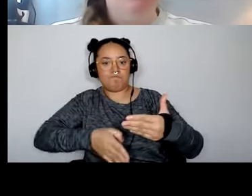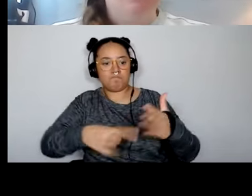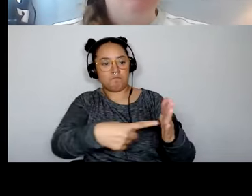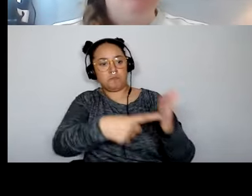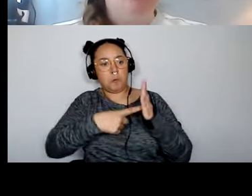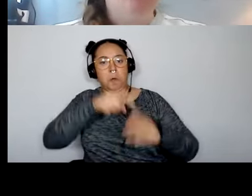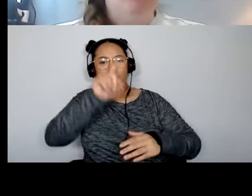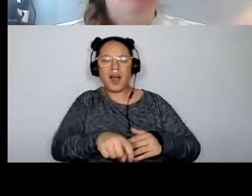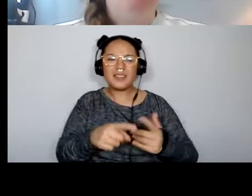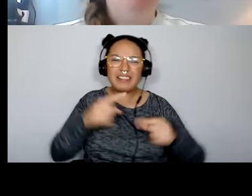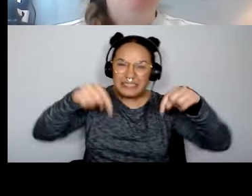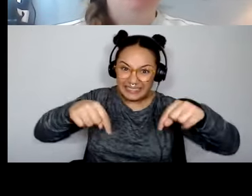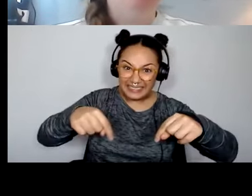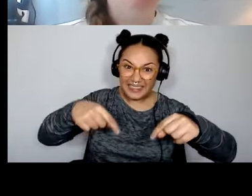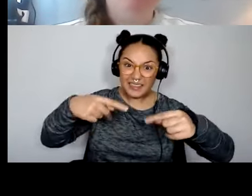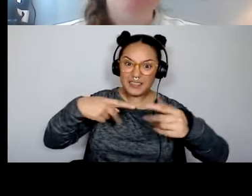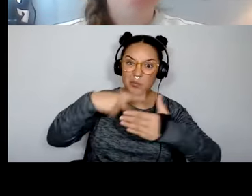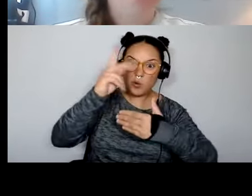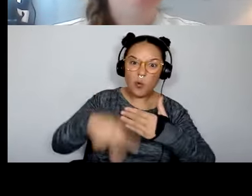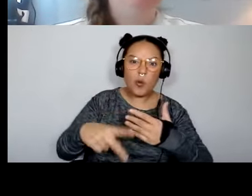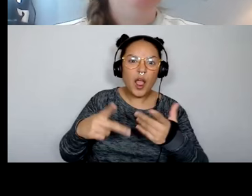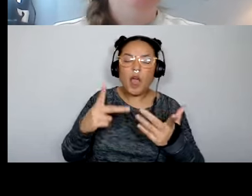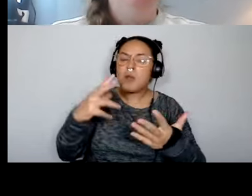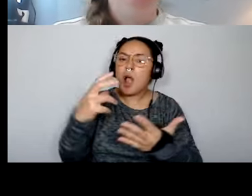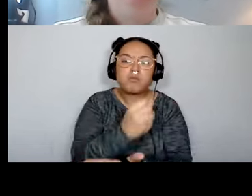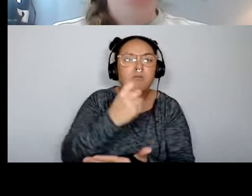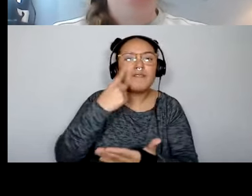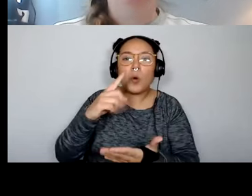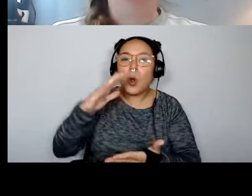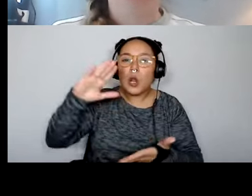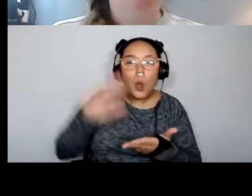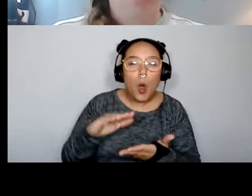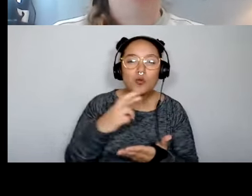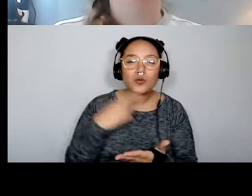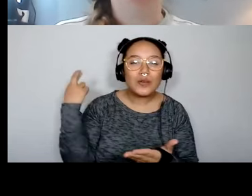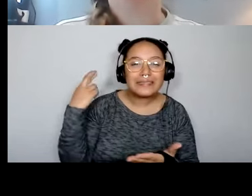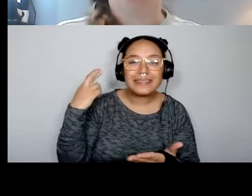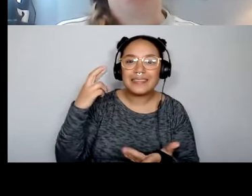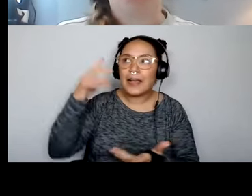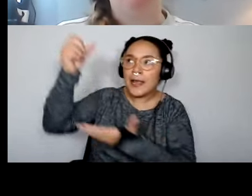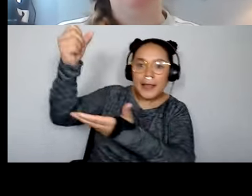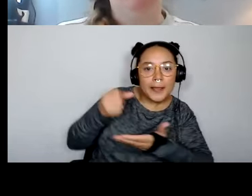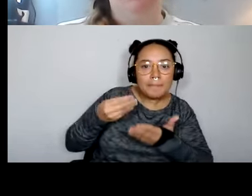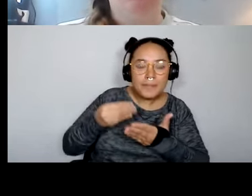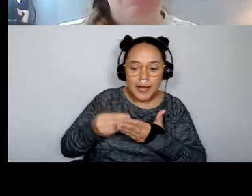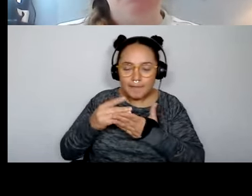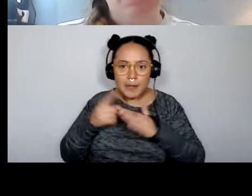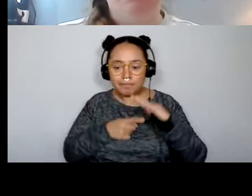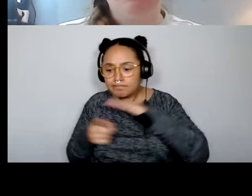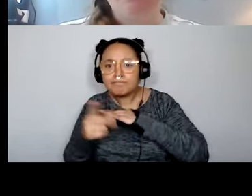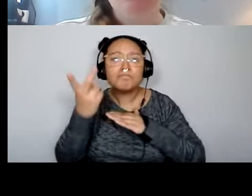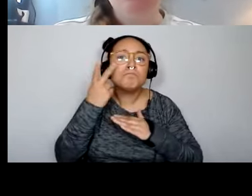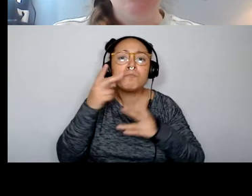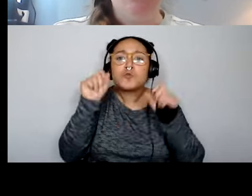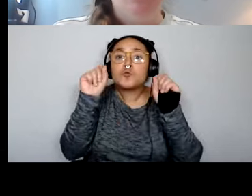And this is kind of a low risk opportunity to receive some funding to to explore to think about what the possibilities might